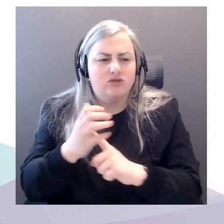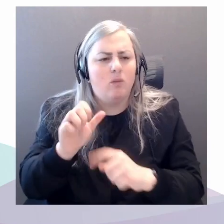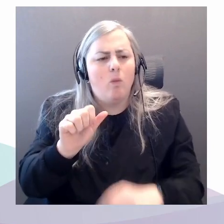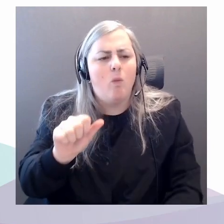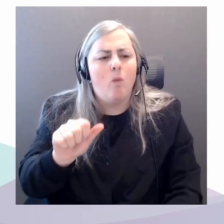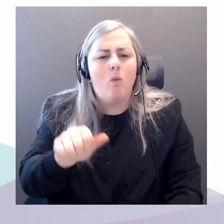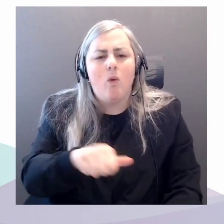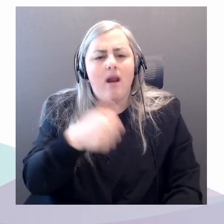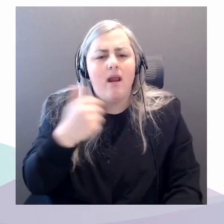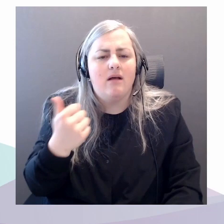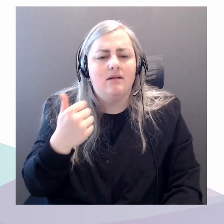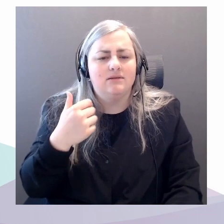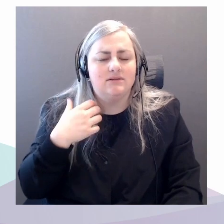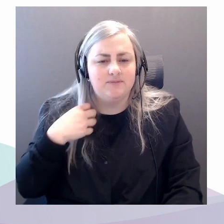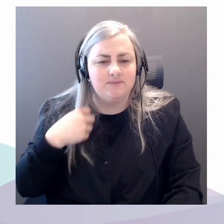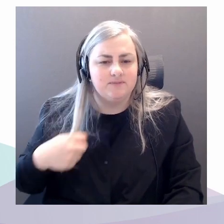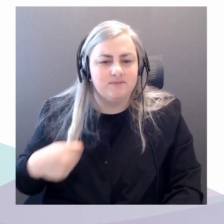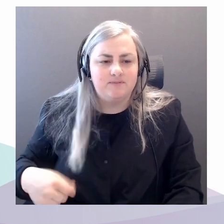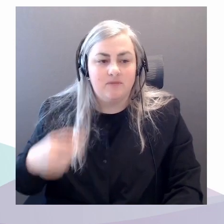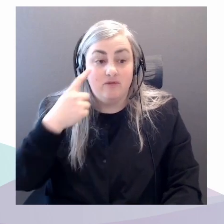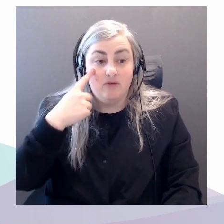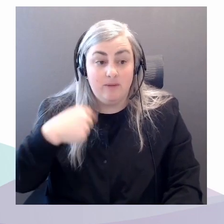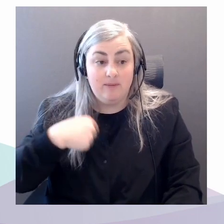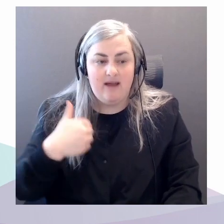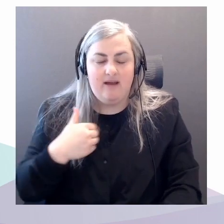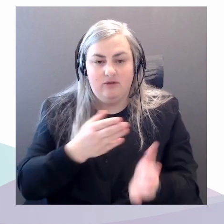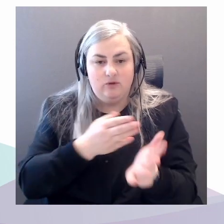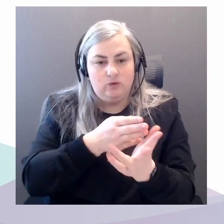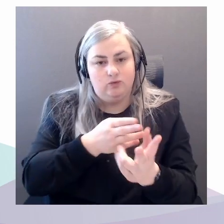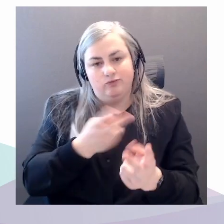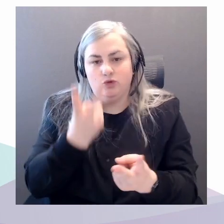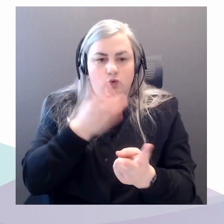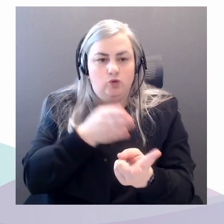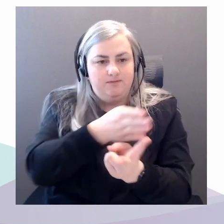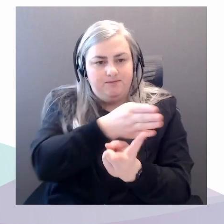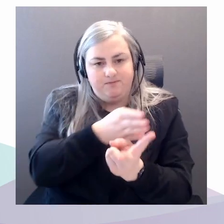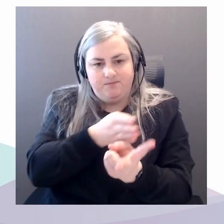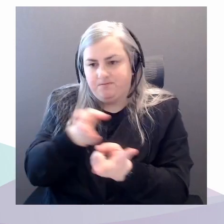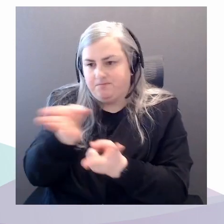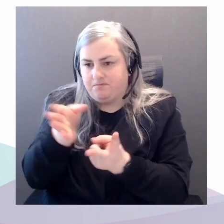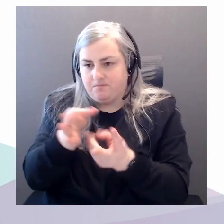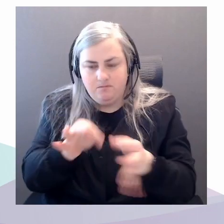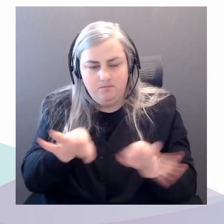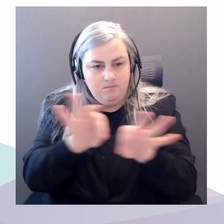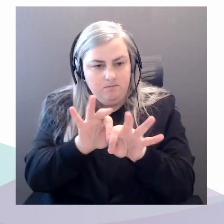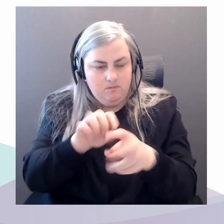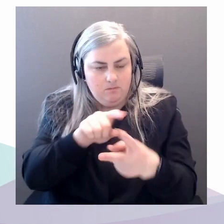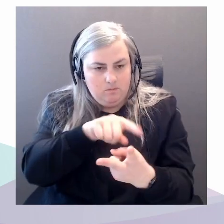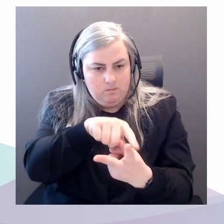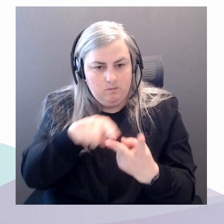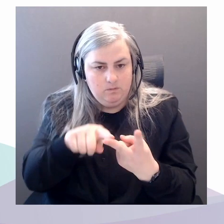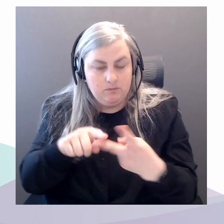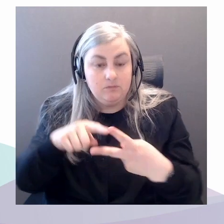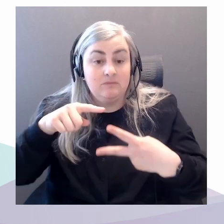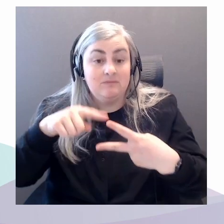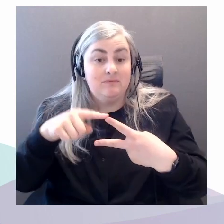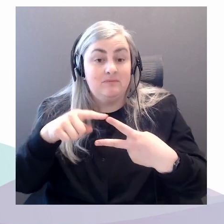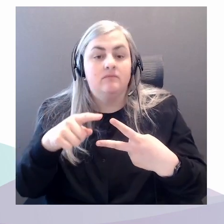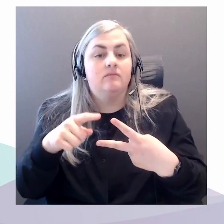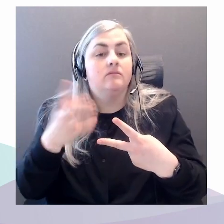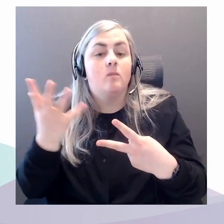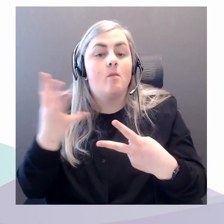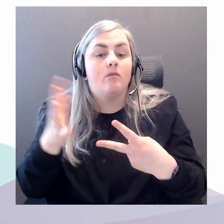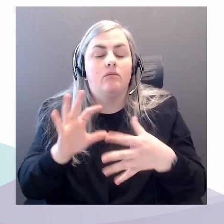there are two directions that are important. One of them is to try to make the connections between the research